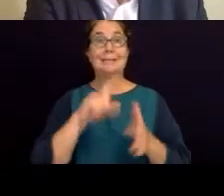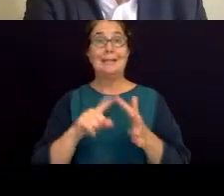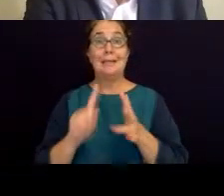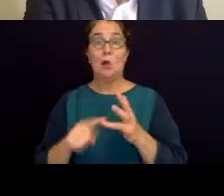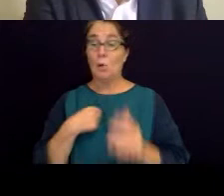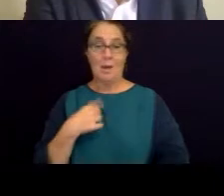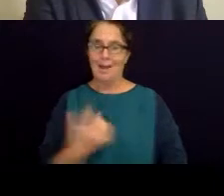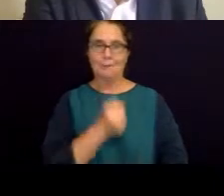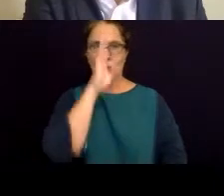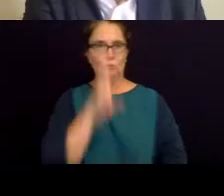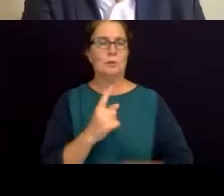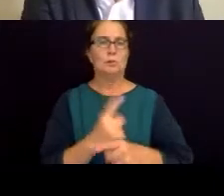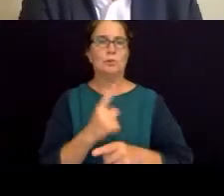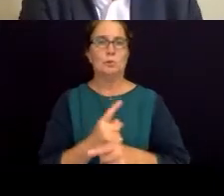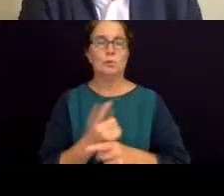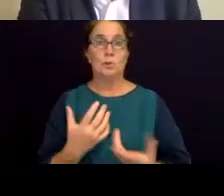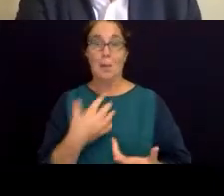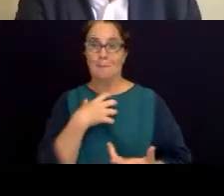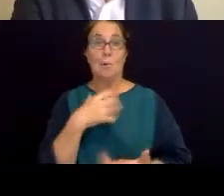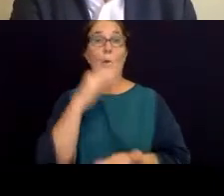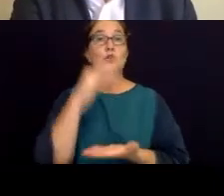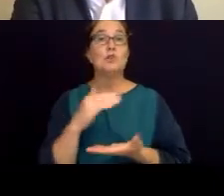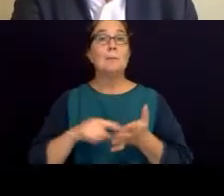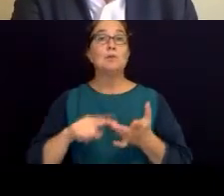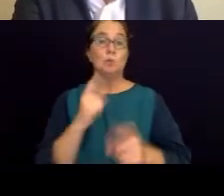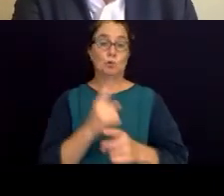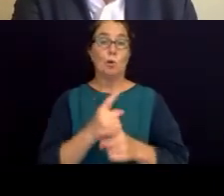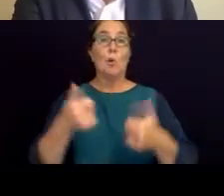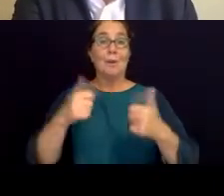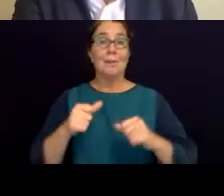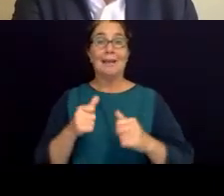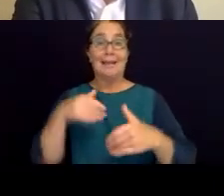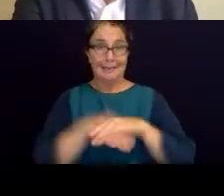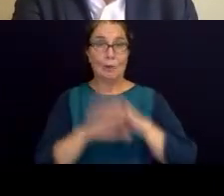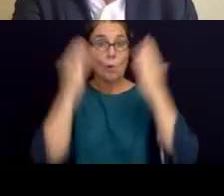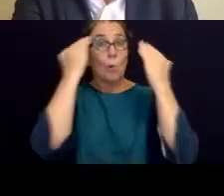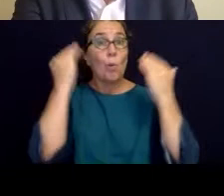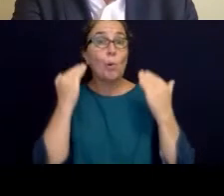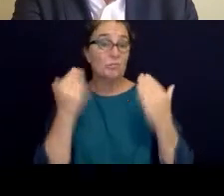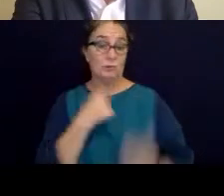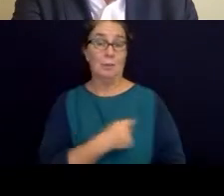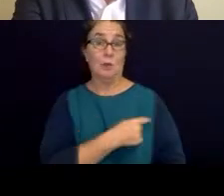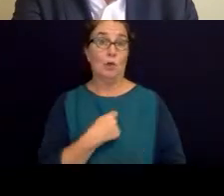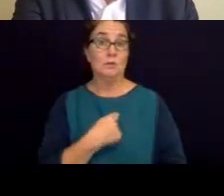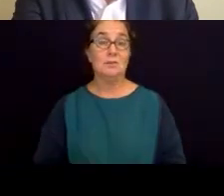pragmatic. And the thing is, it's cheaper to talk than go to court. To be honest, we are littered with,